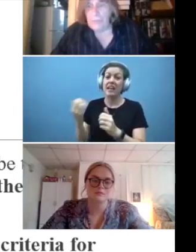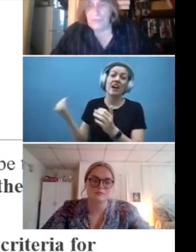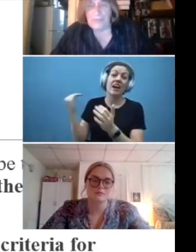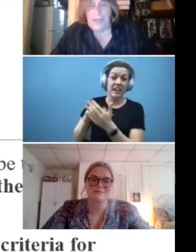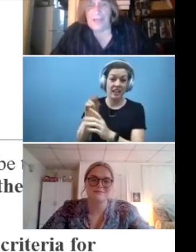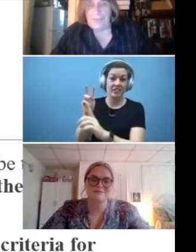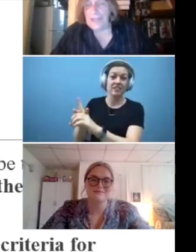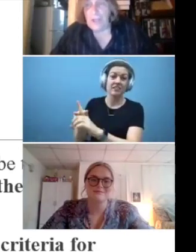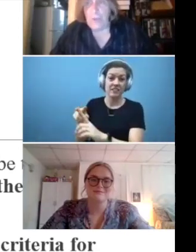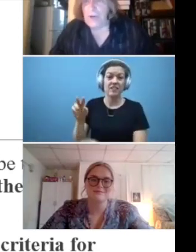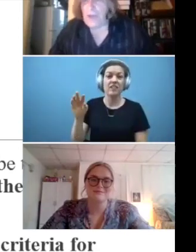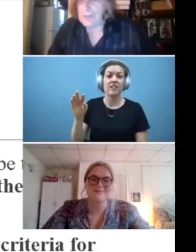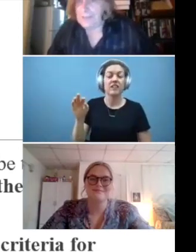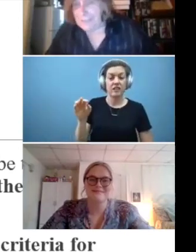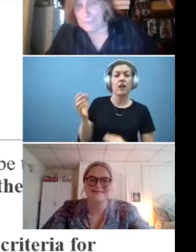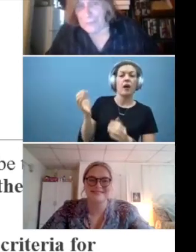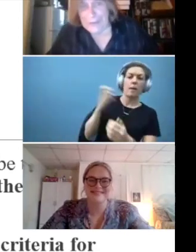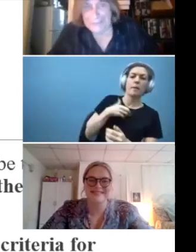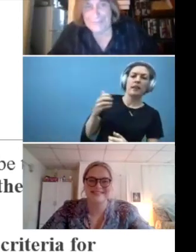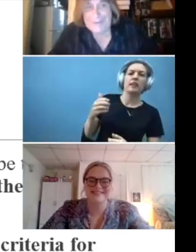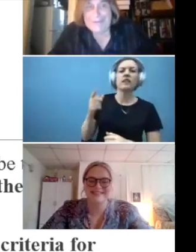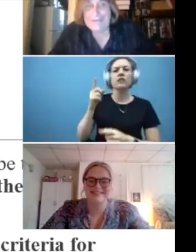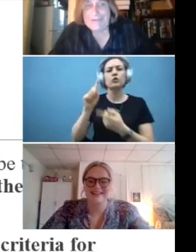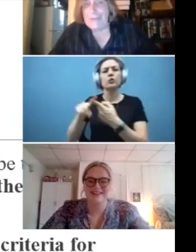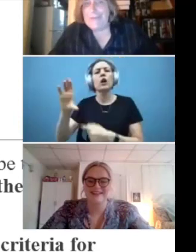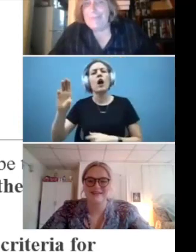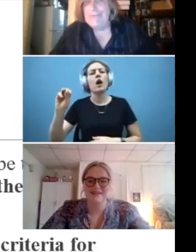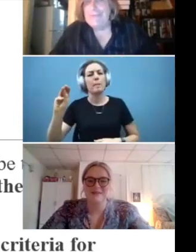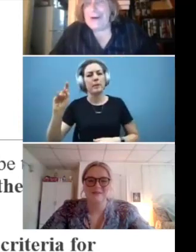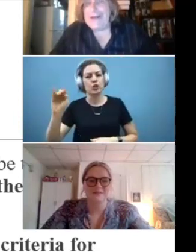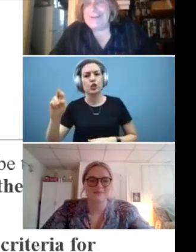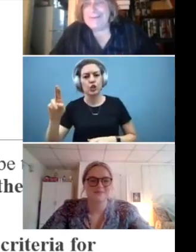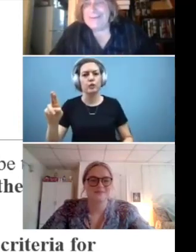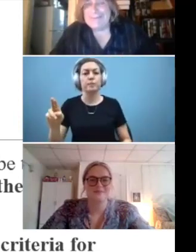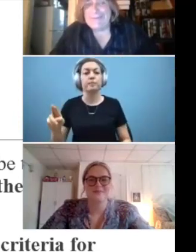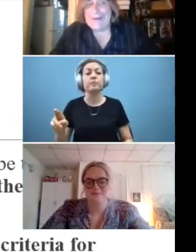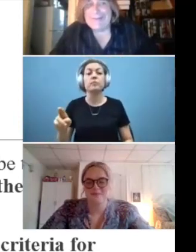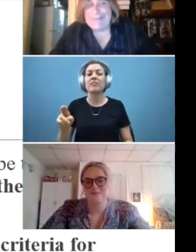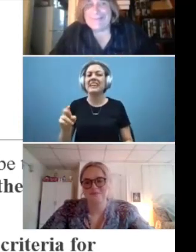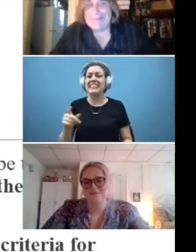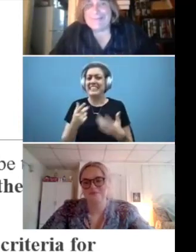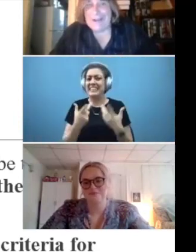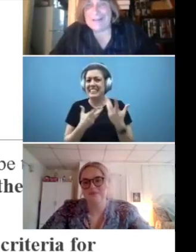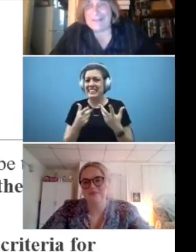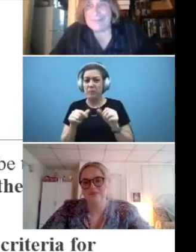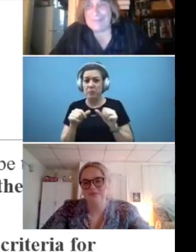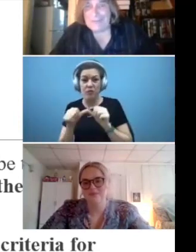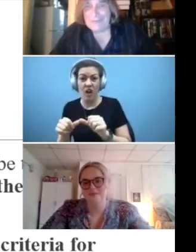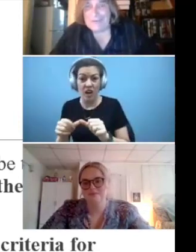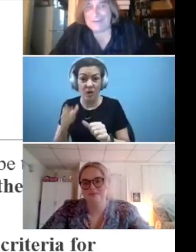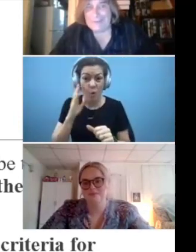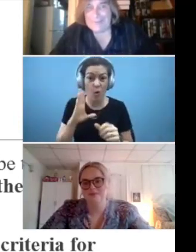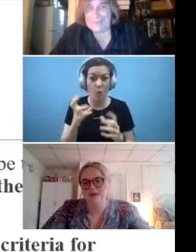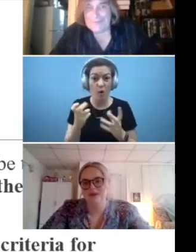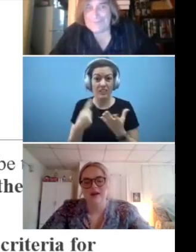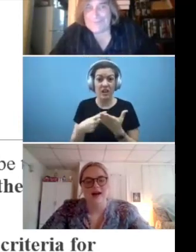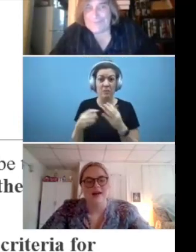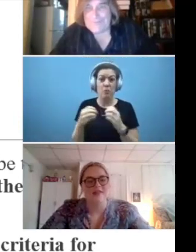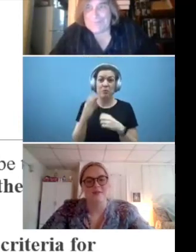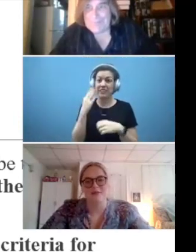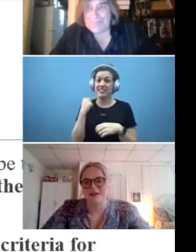halfway through the slides. I know we're not going to get through all of them. Shall we move on, or do we want to talk a little bit further here?